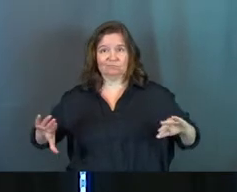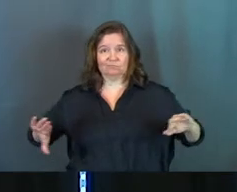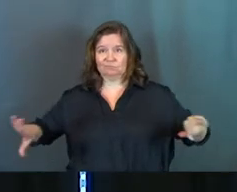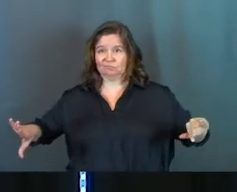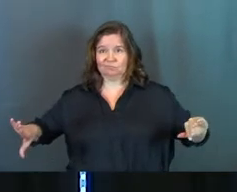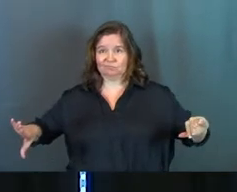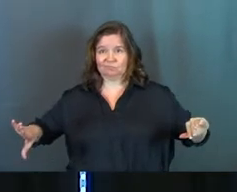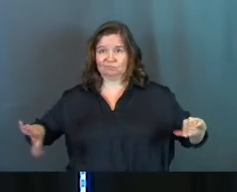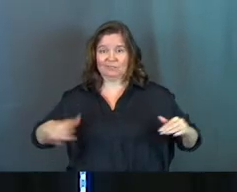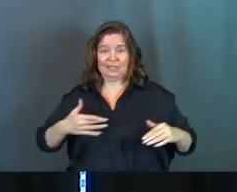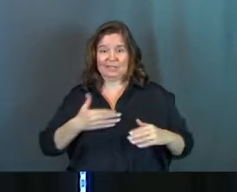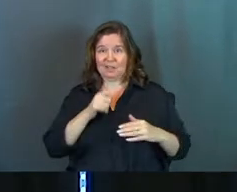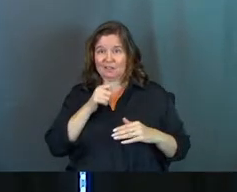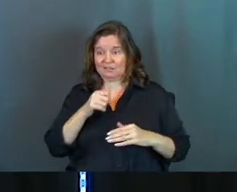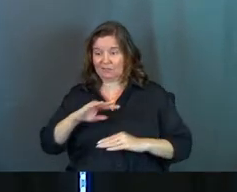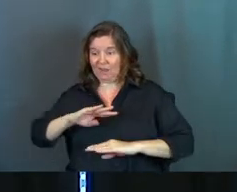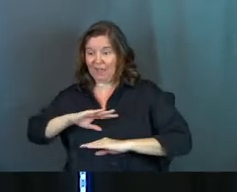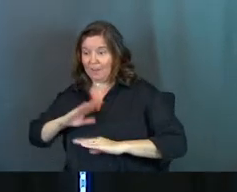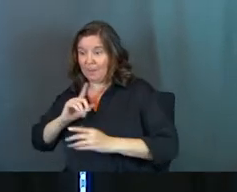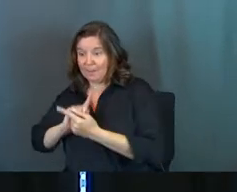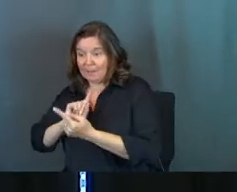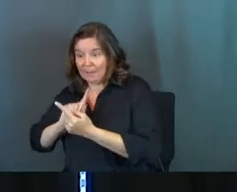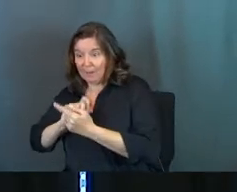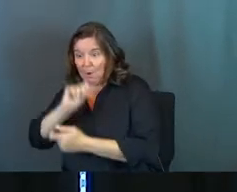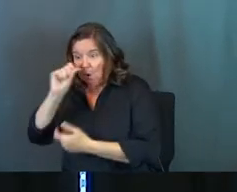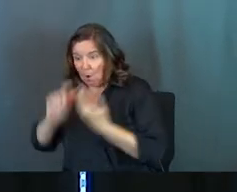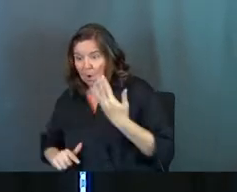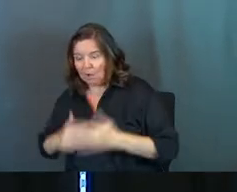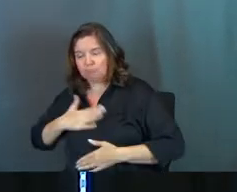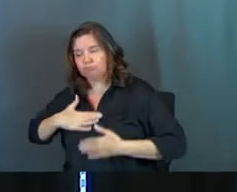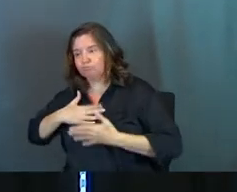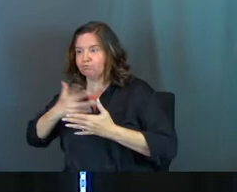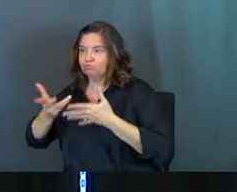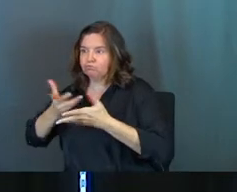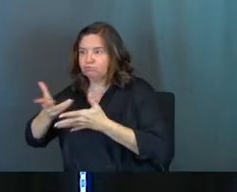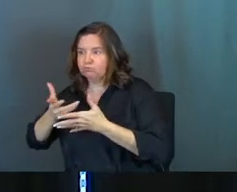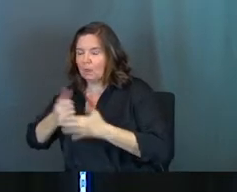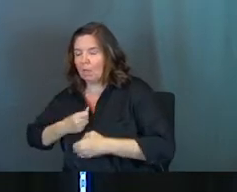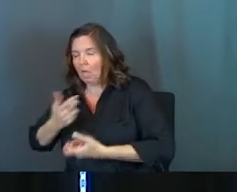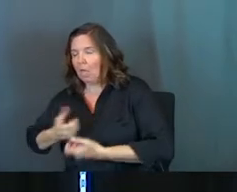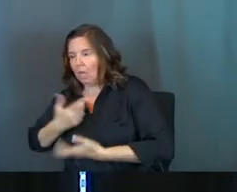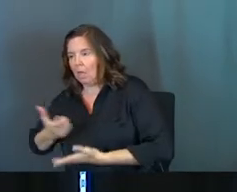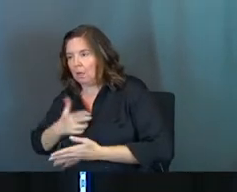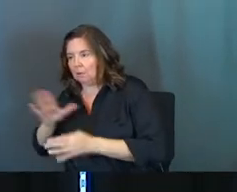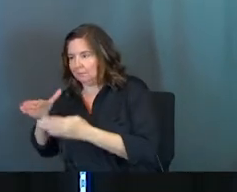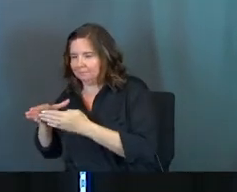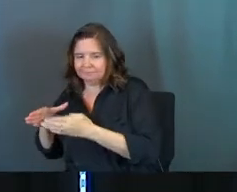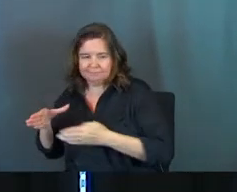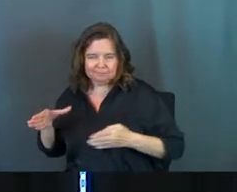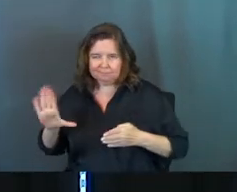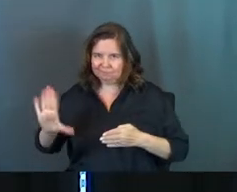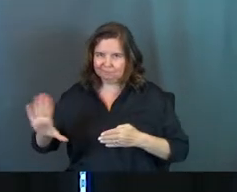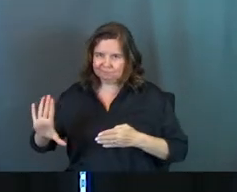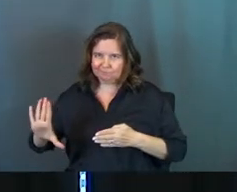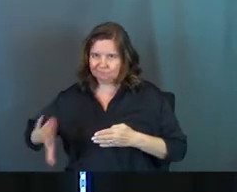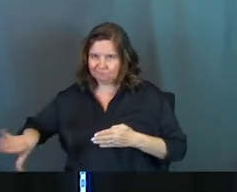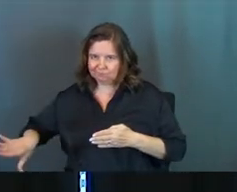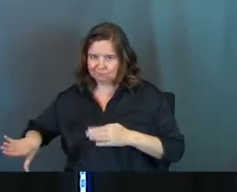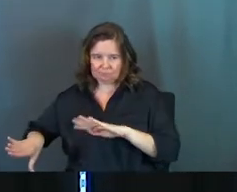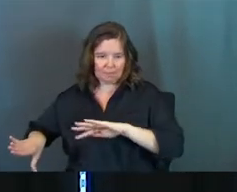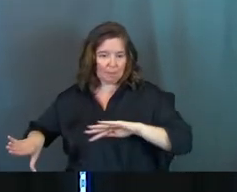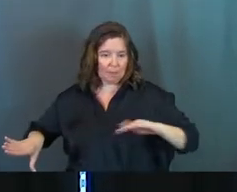He doesn't call us to meet unrealistic expectations. He doesn't call us to just people please our family, but he also doesn't call us to just go, hey, we're done.